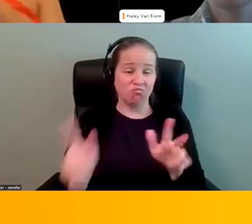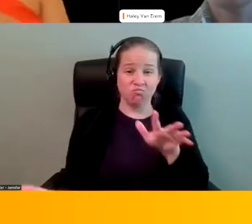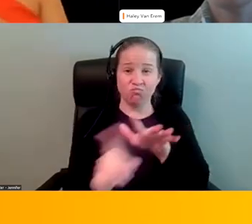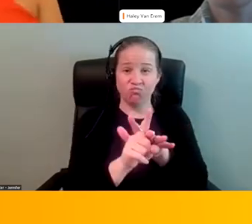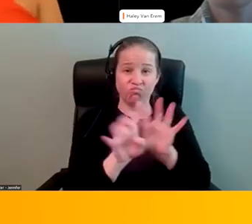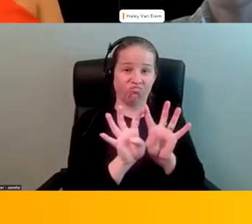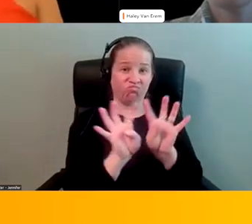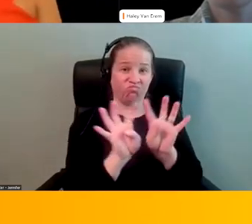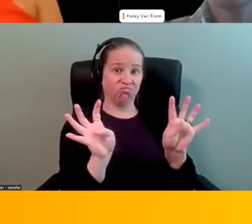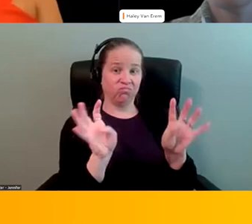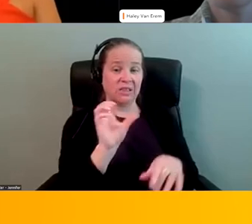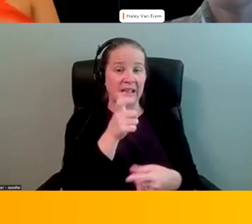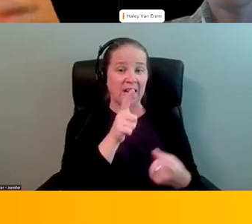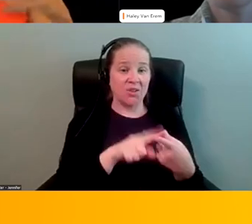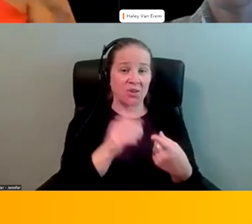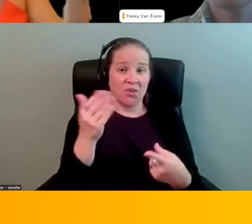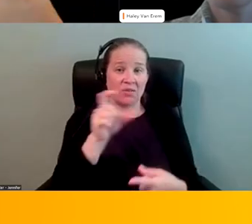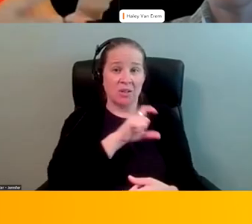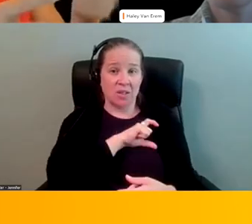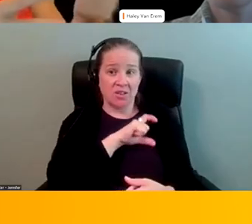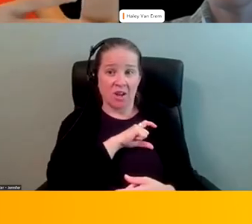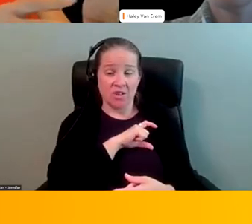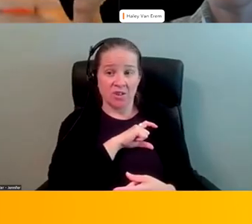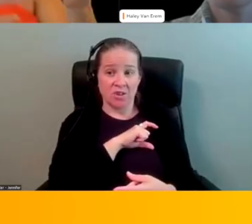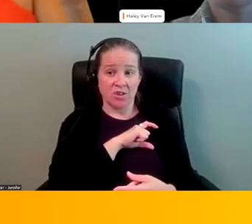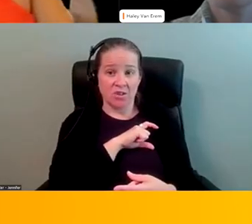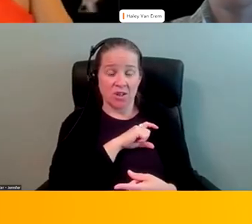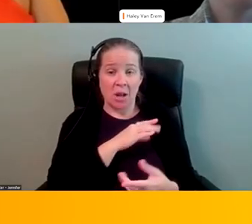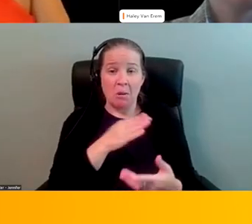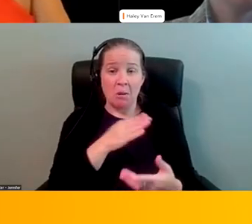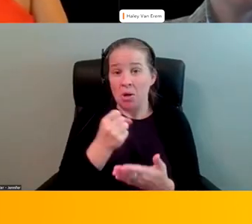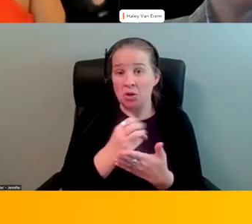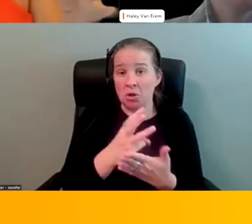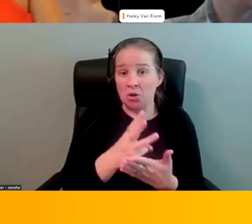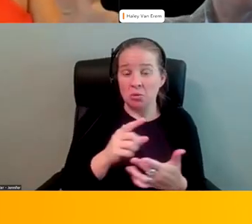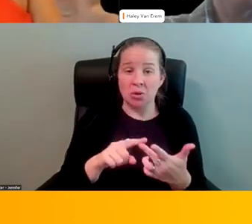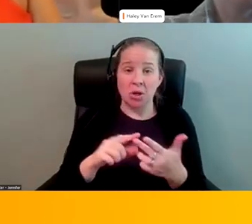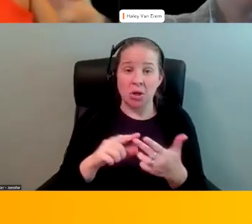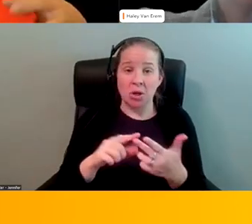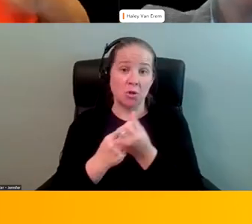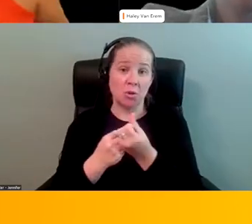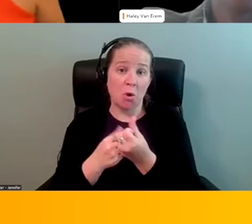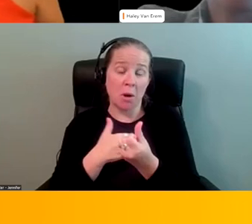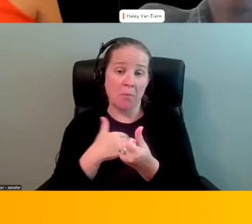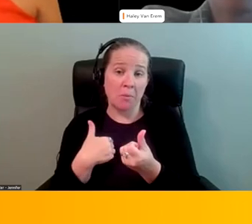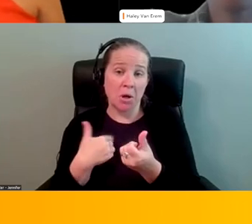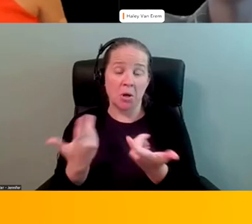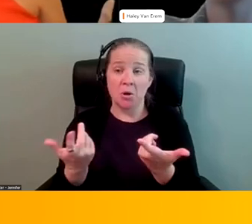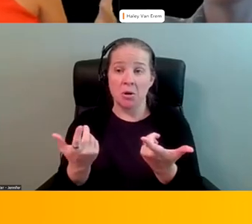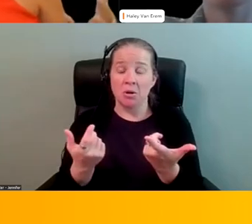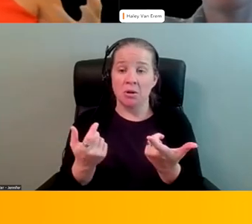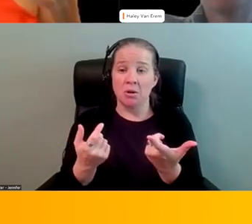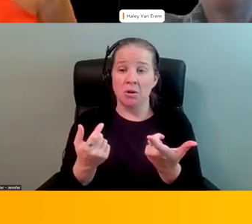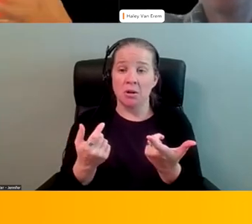10 to 15 police officers a social worker a peer support member and the